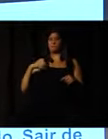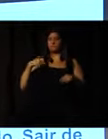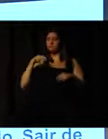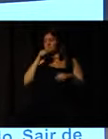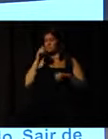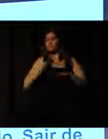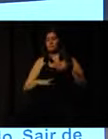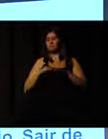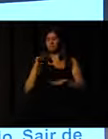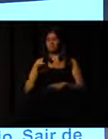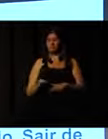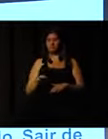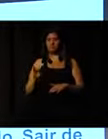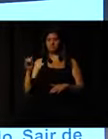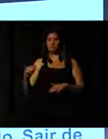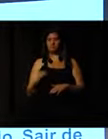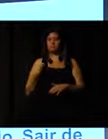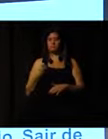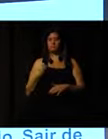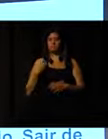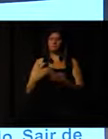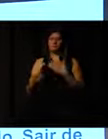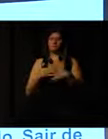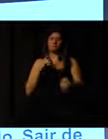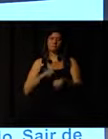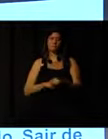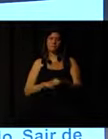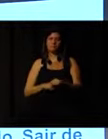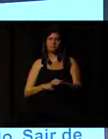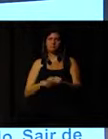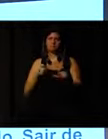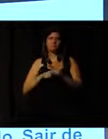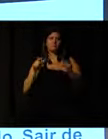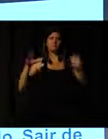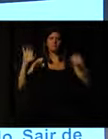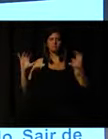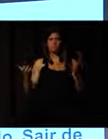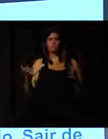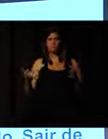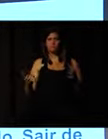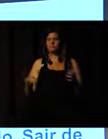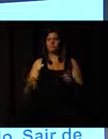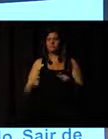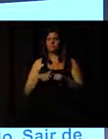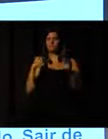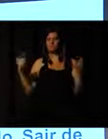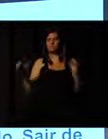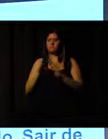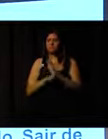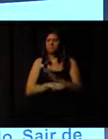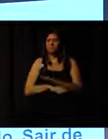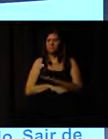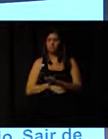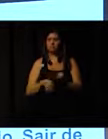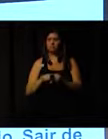of volunteers, I believe we are prepared to act at any moment in great events and big